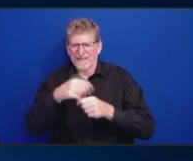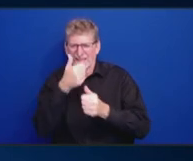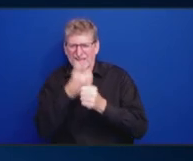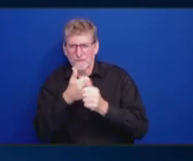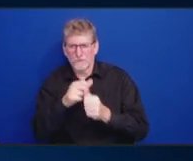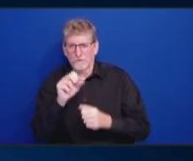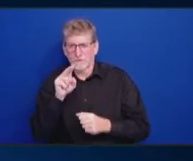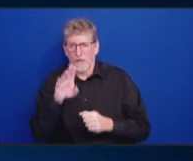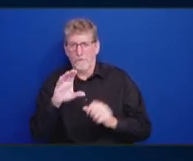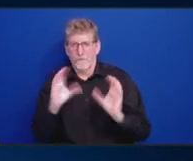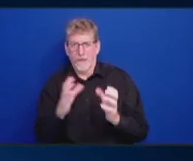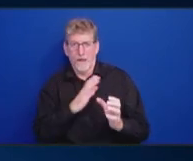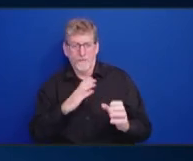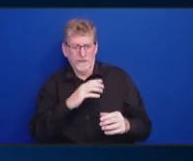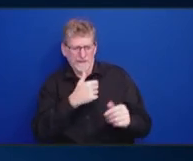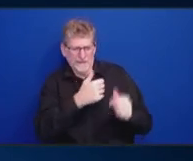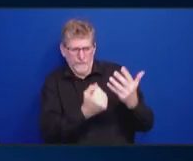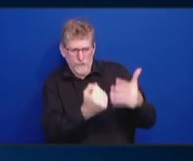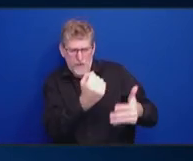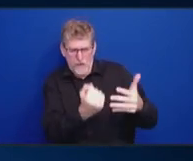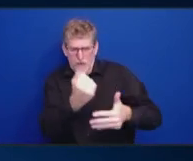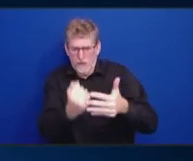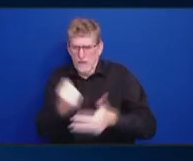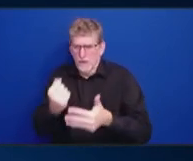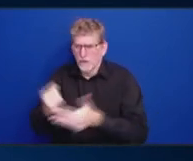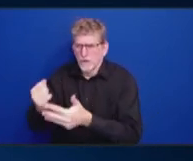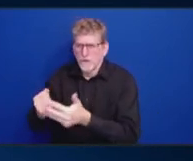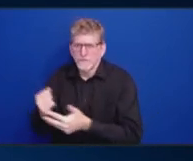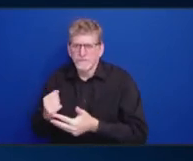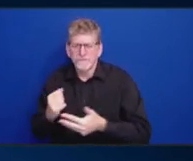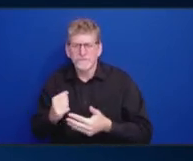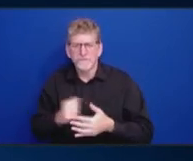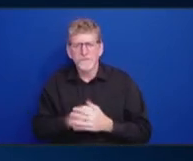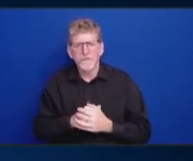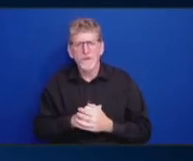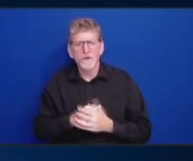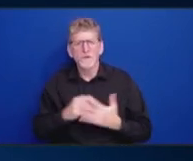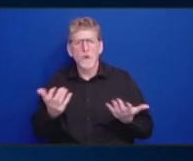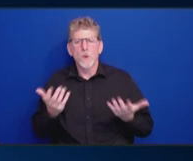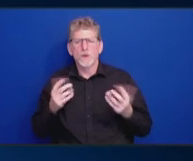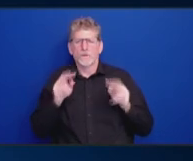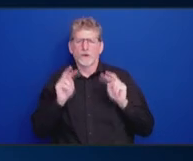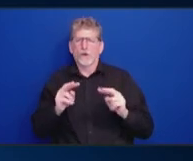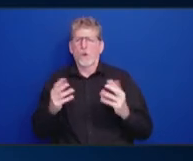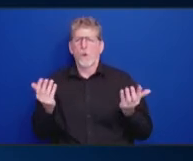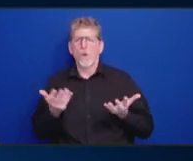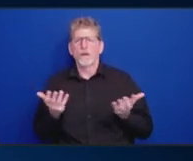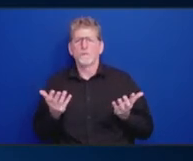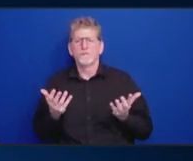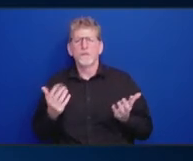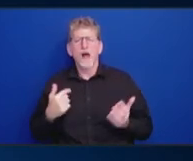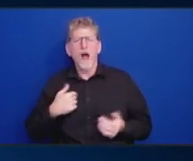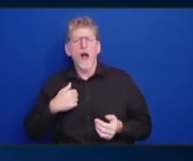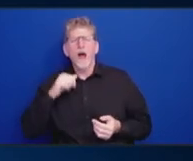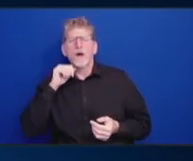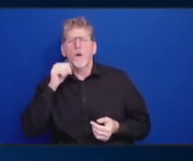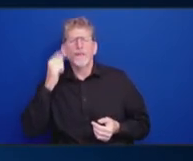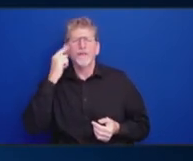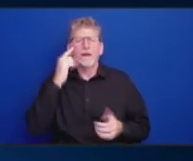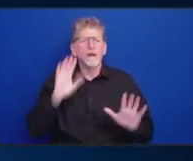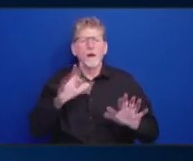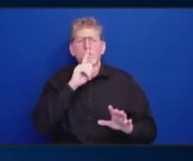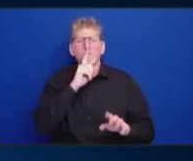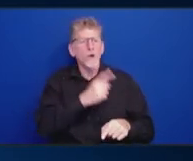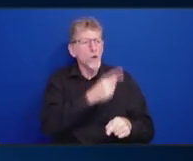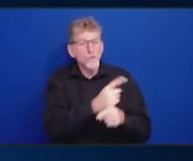of subcommittees, but also work that could go within the subcommittees? I don't think there's a right and a wrong, to be honest. I don't. I don't. I think if we